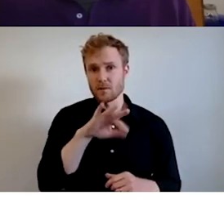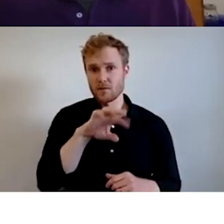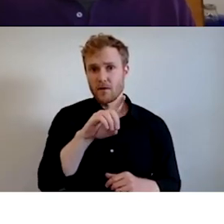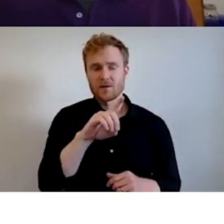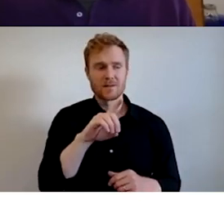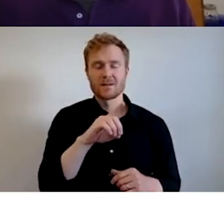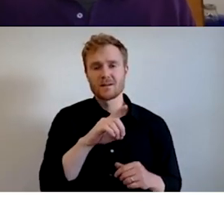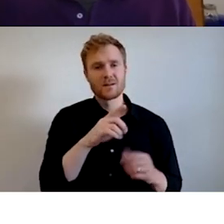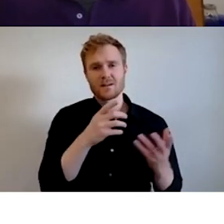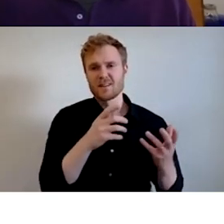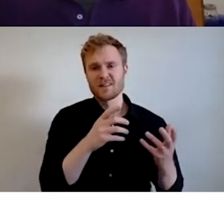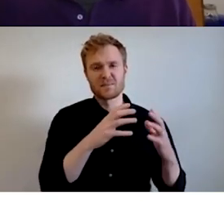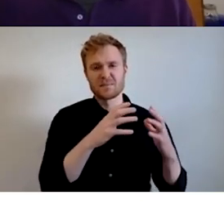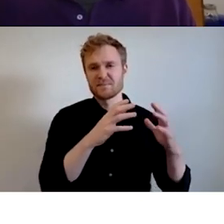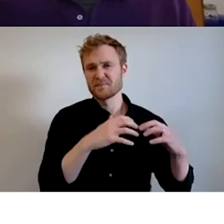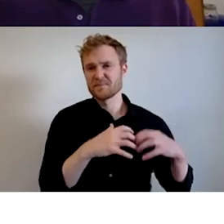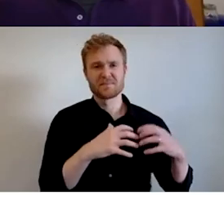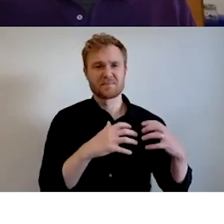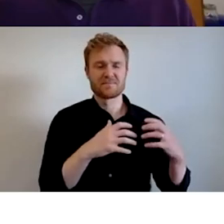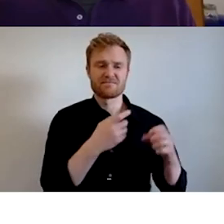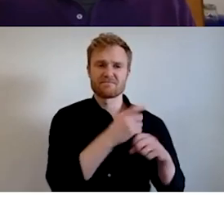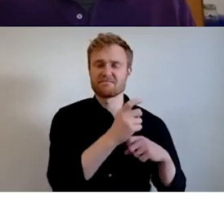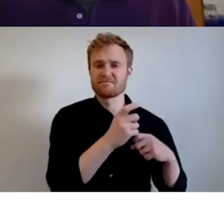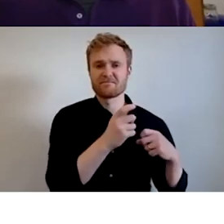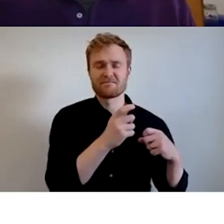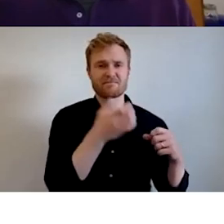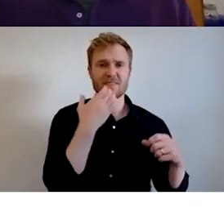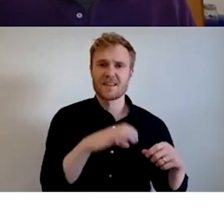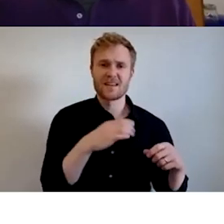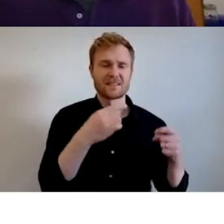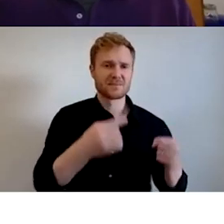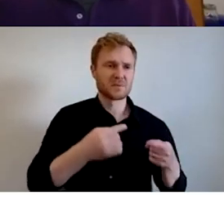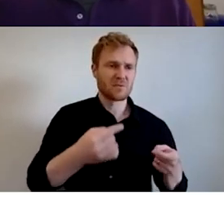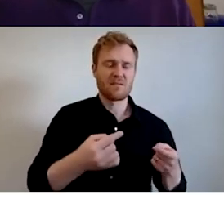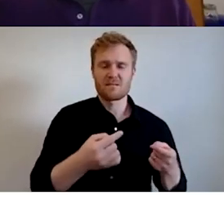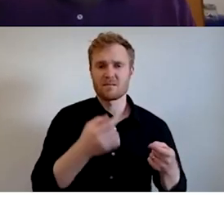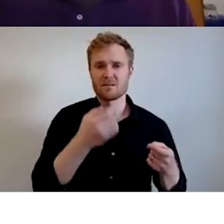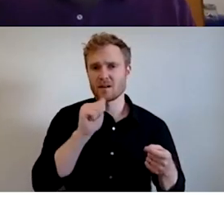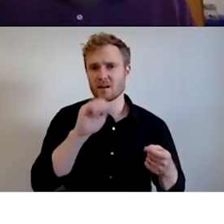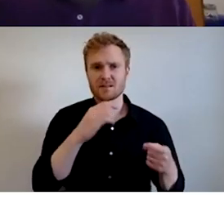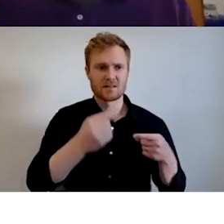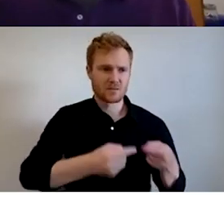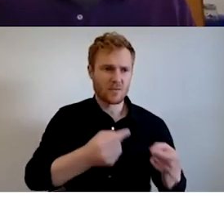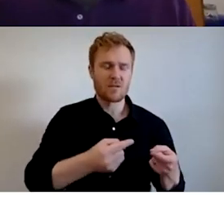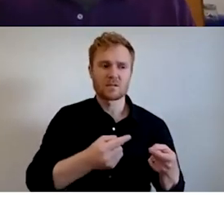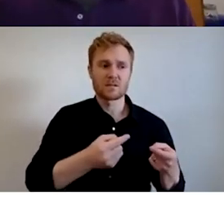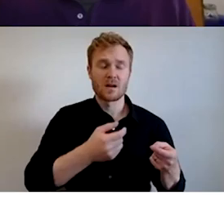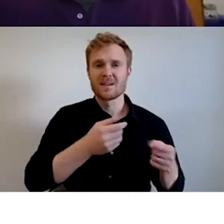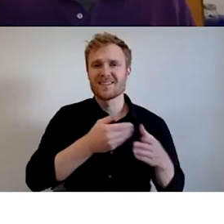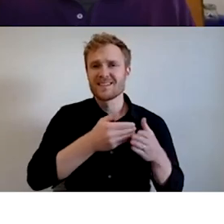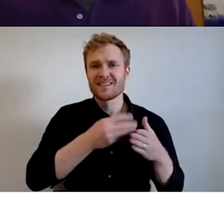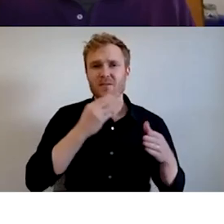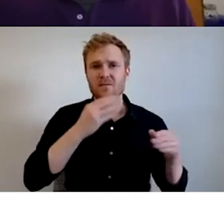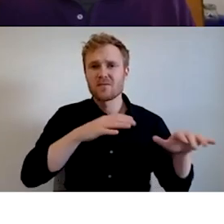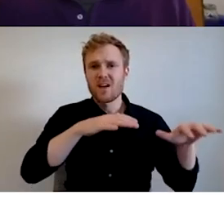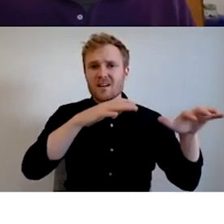Um, you know, the heating and air conditioning struggles to work. Um, it exists at a floodplain and, um, it has